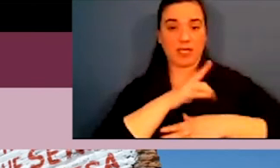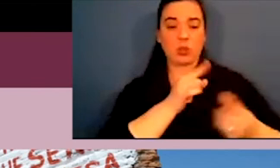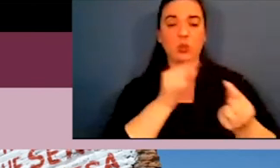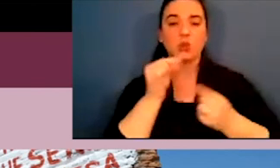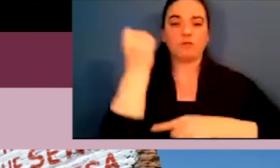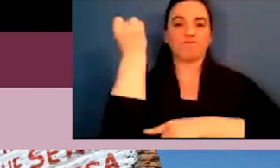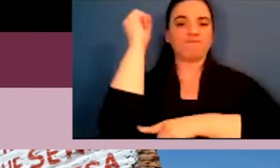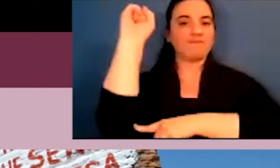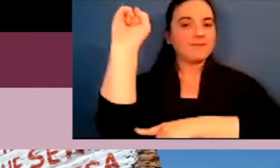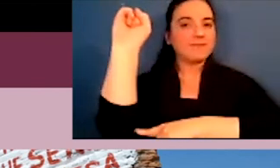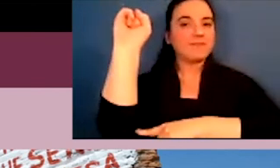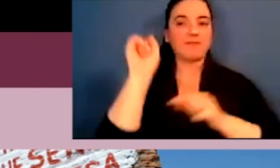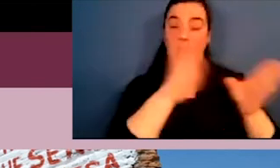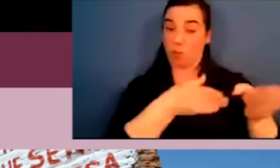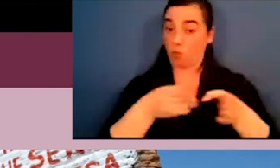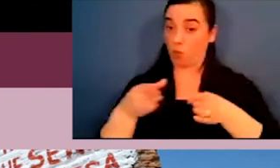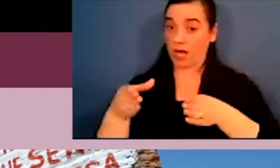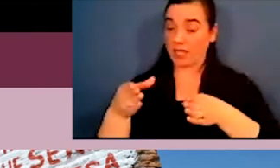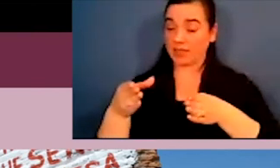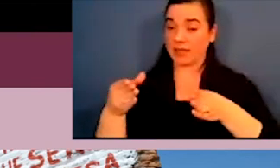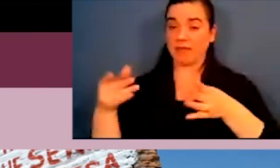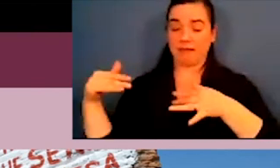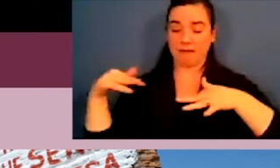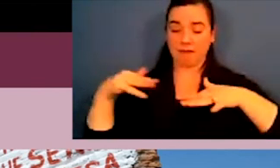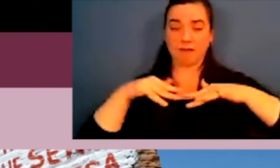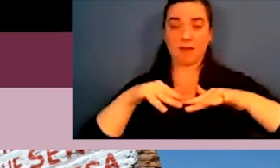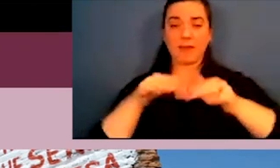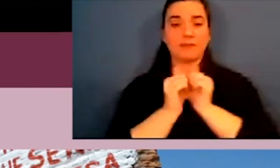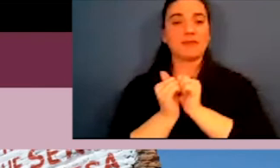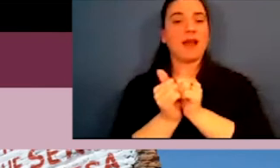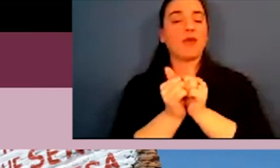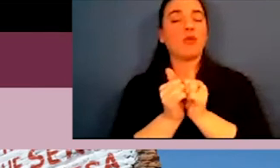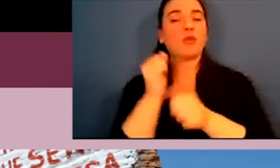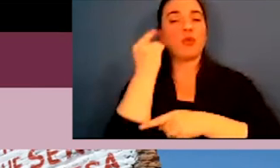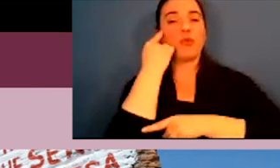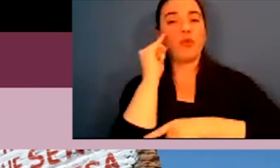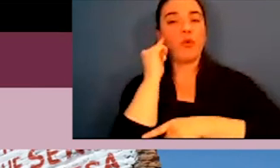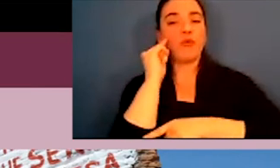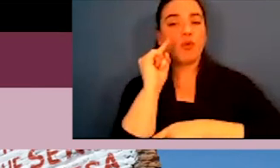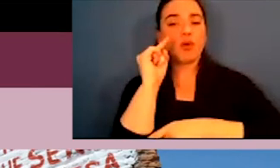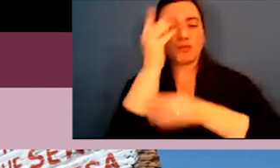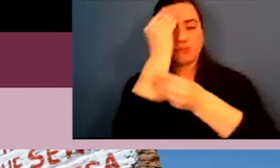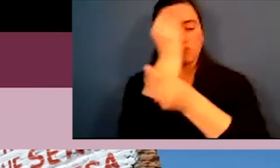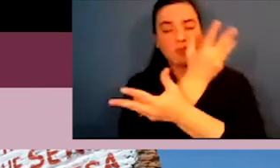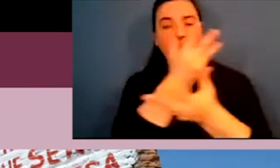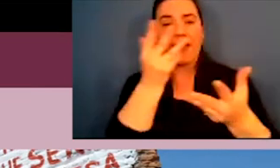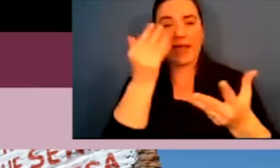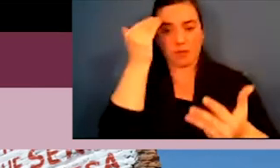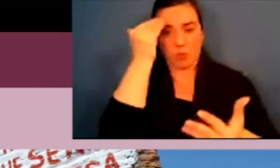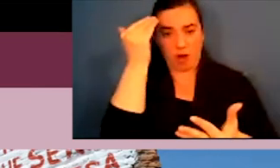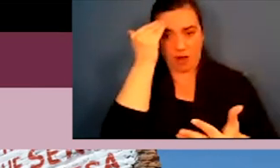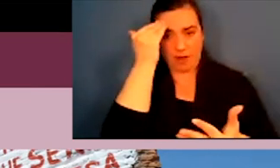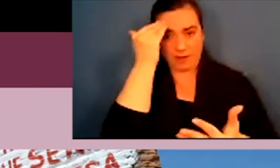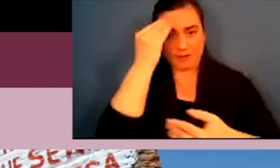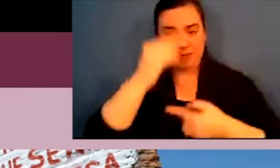photo. They are protesting. They are organizing. They're coming together, um, to,